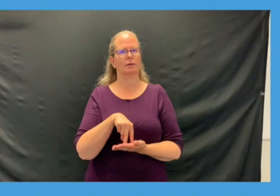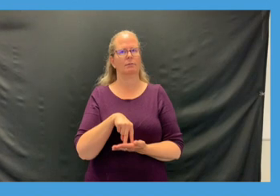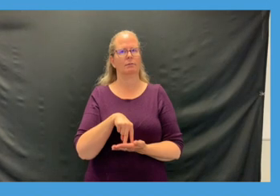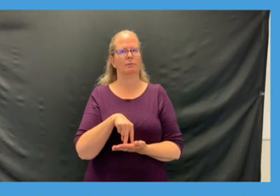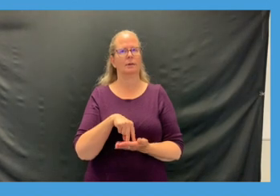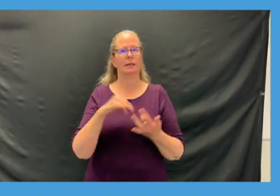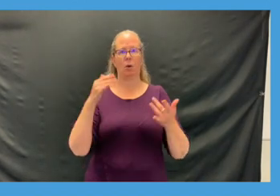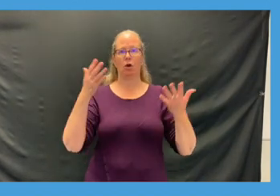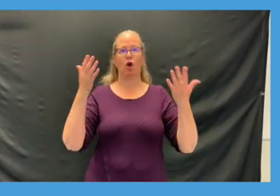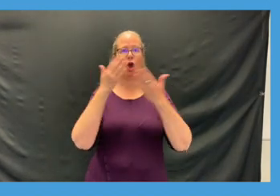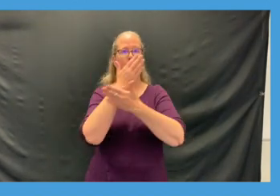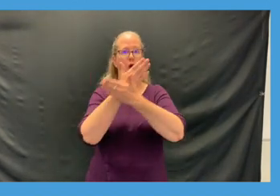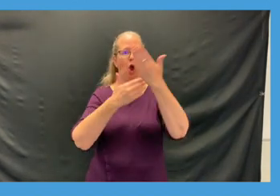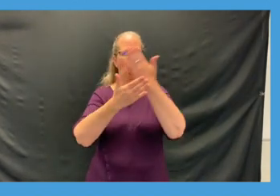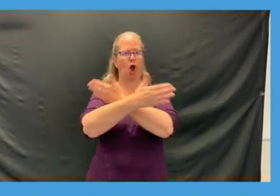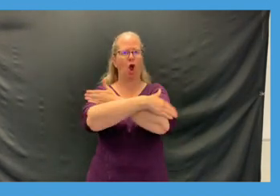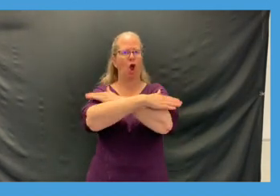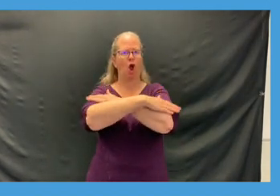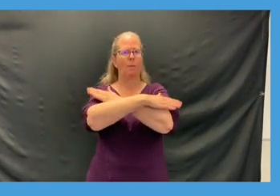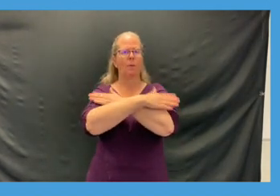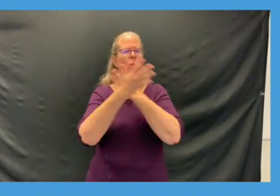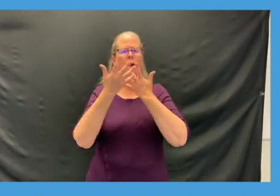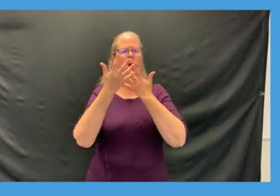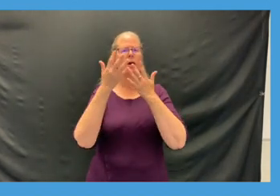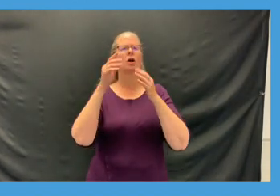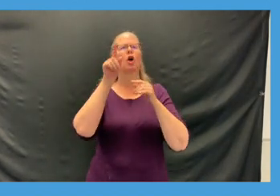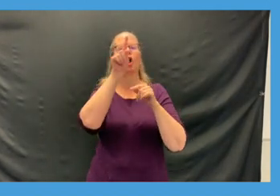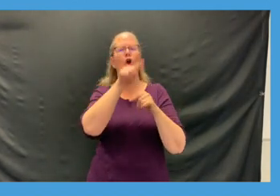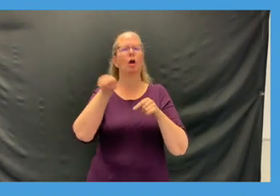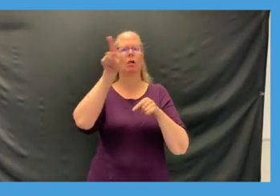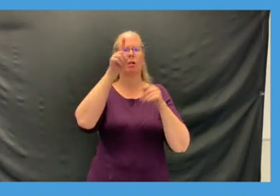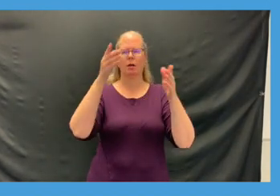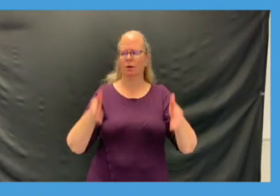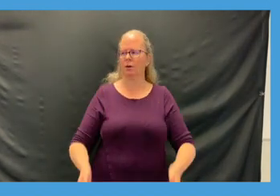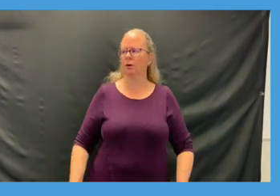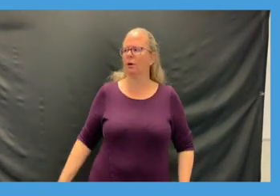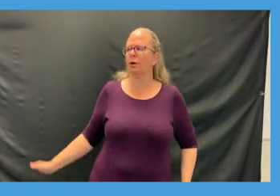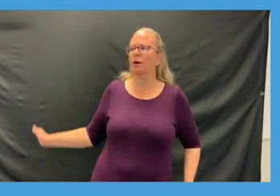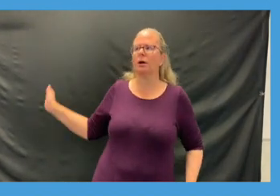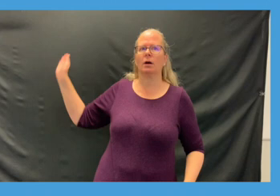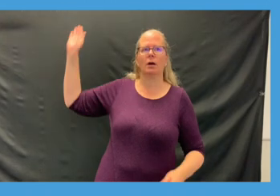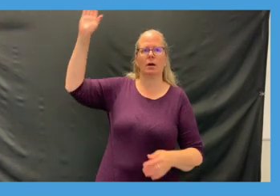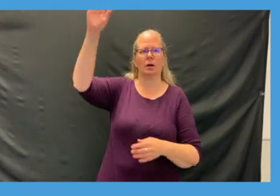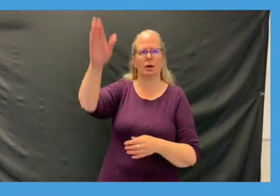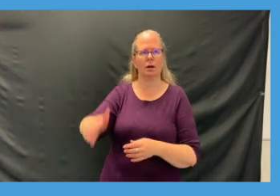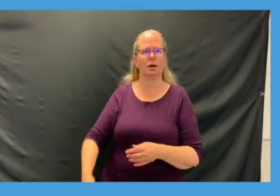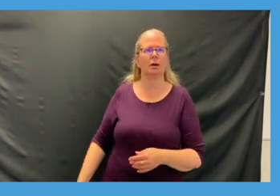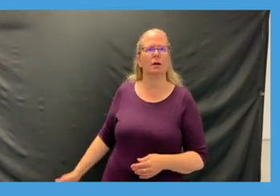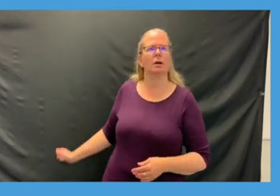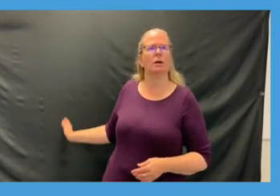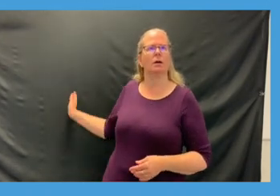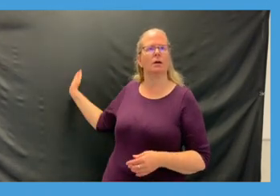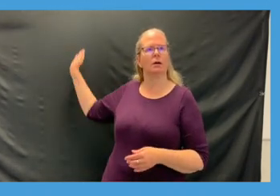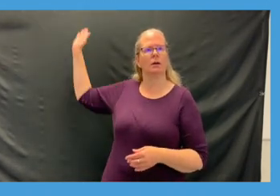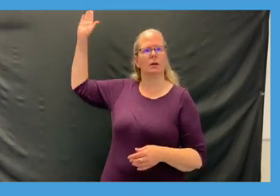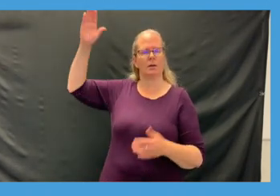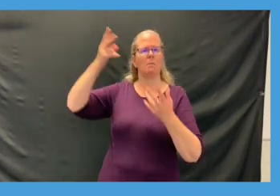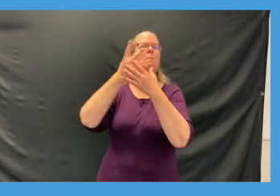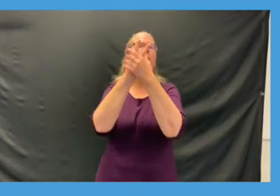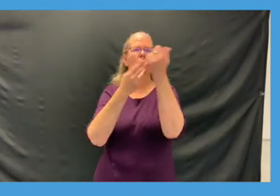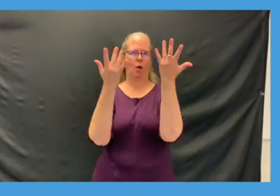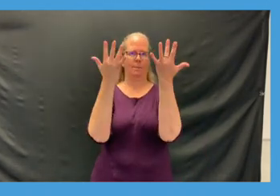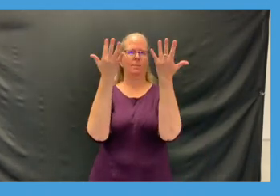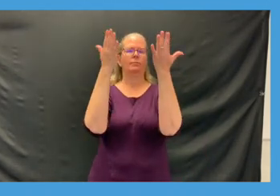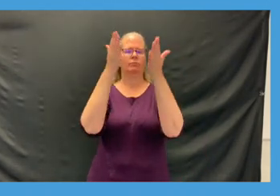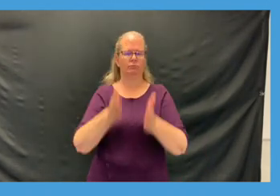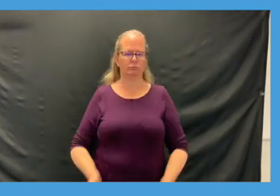start with some arm circles so just bring your arms nice and big like they're both helicopter